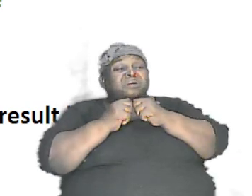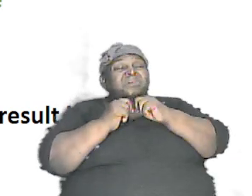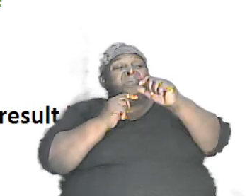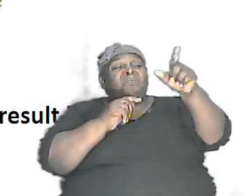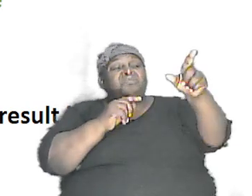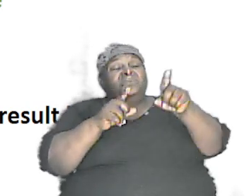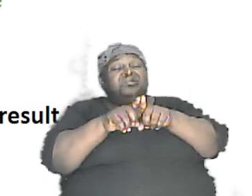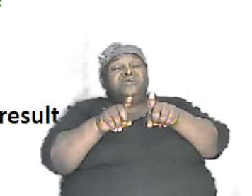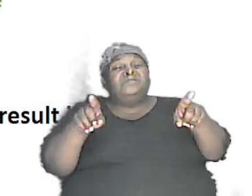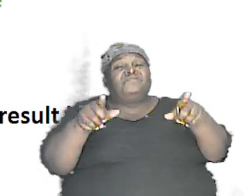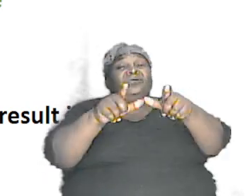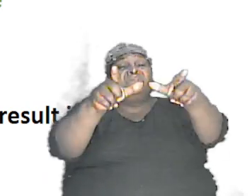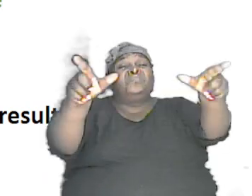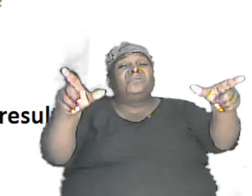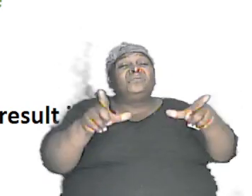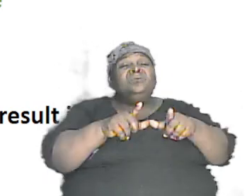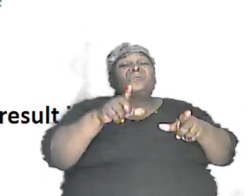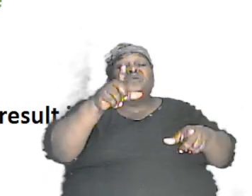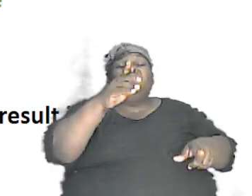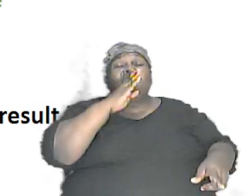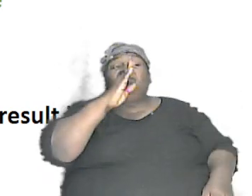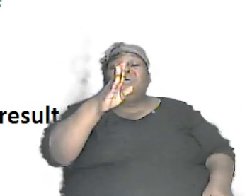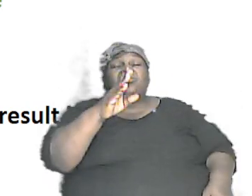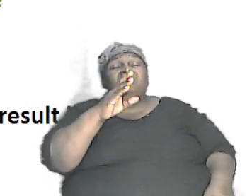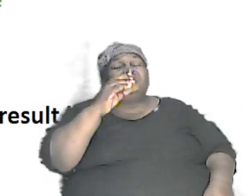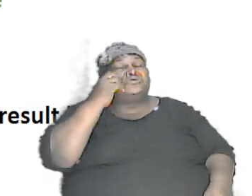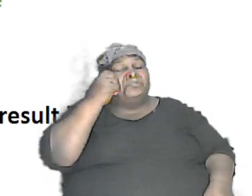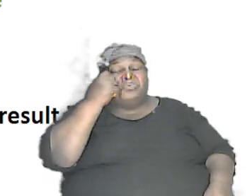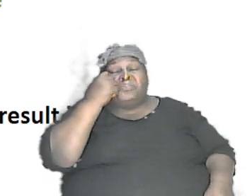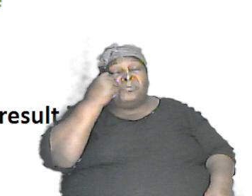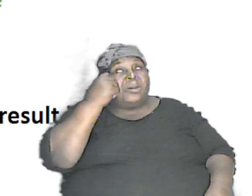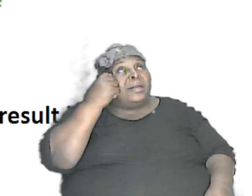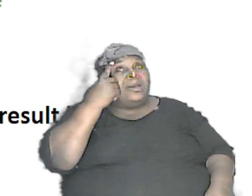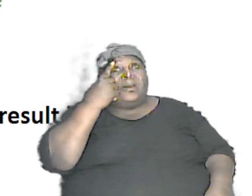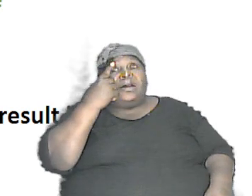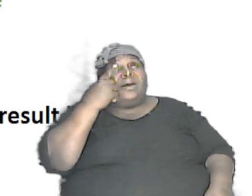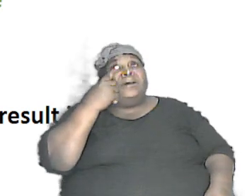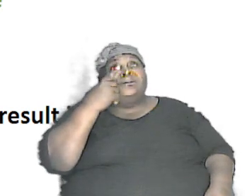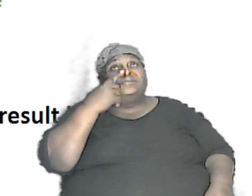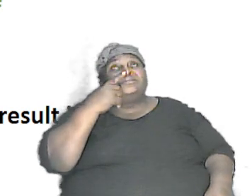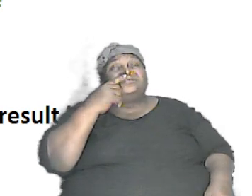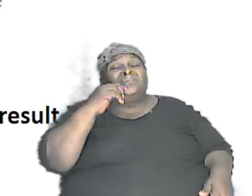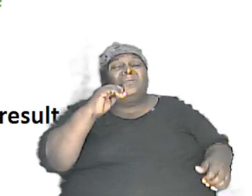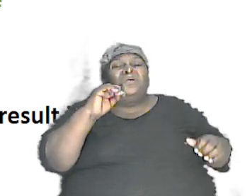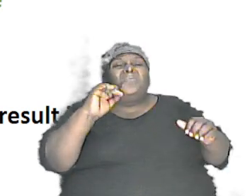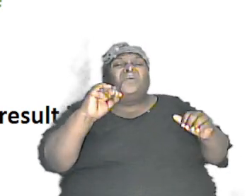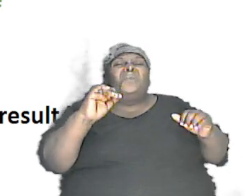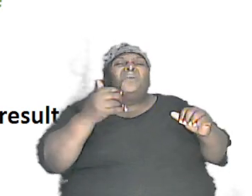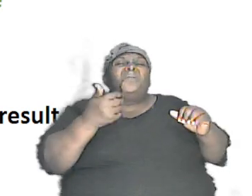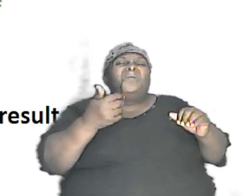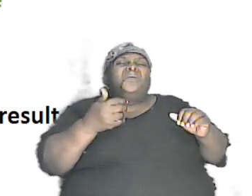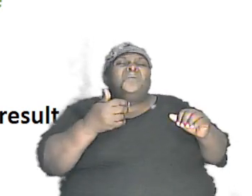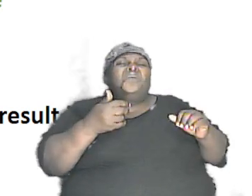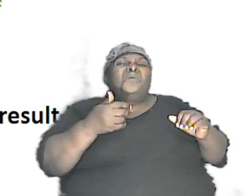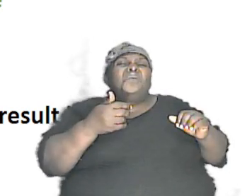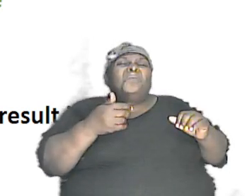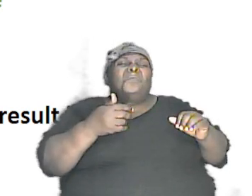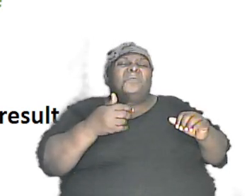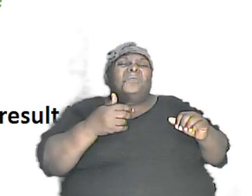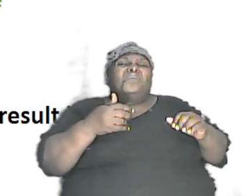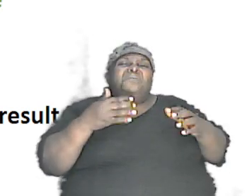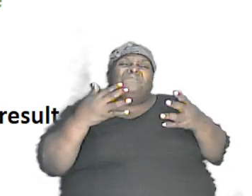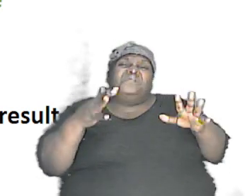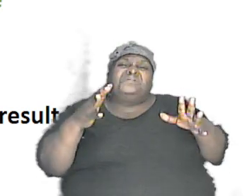you would be surprised how we end up with folks looking different being in different places but we're not going to jump the gun